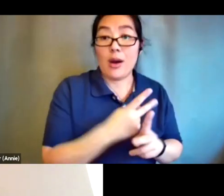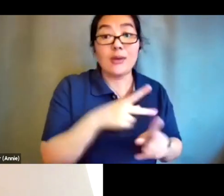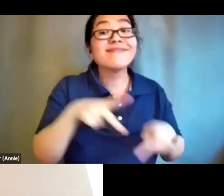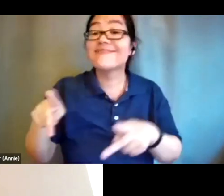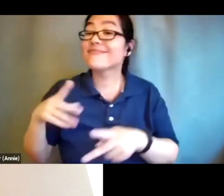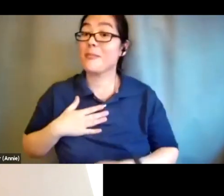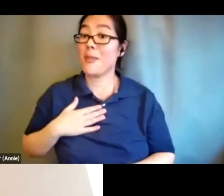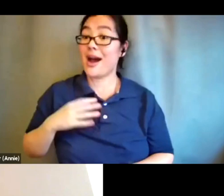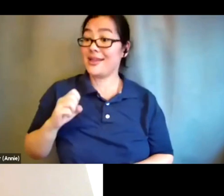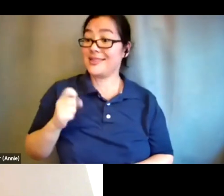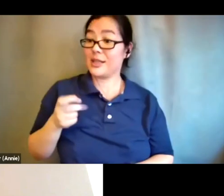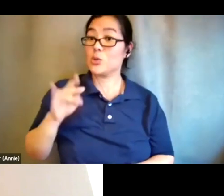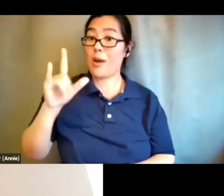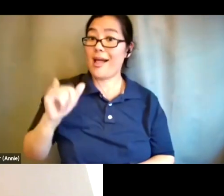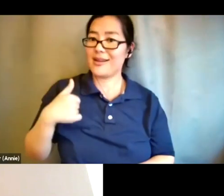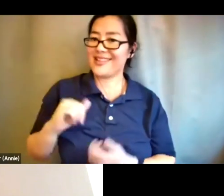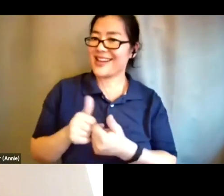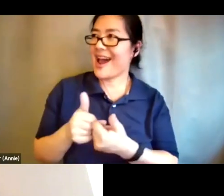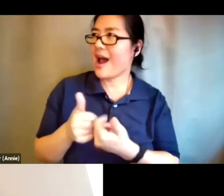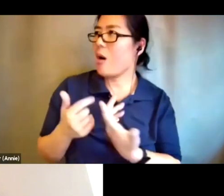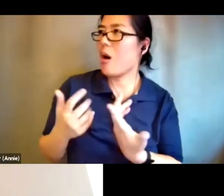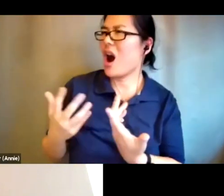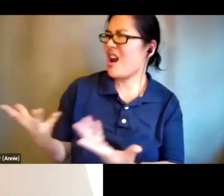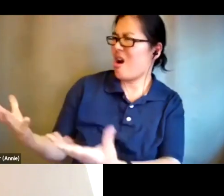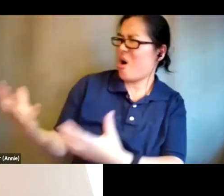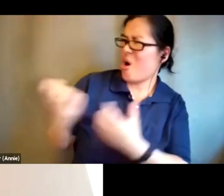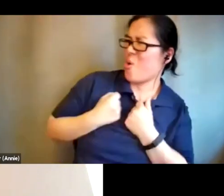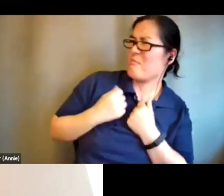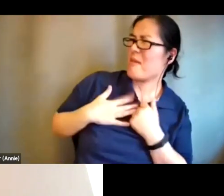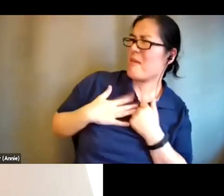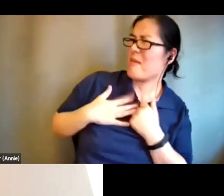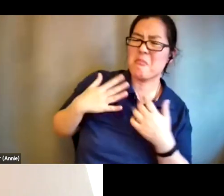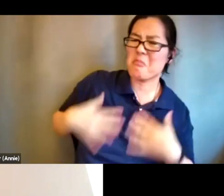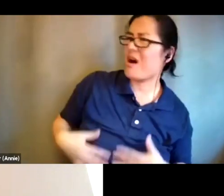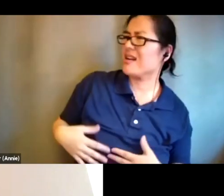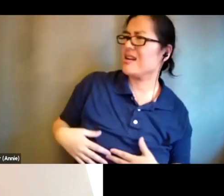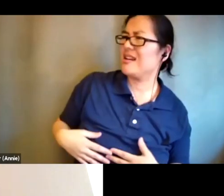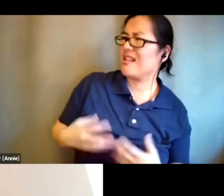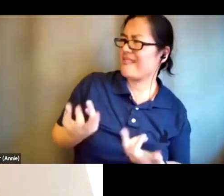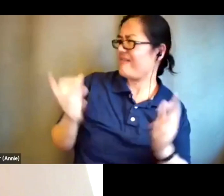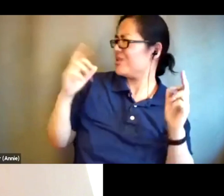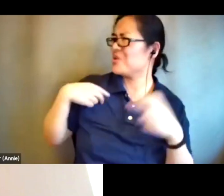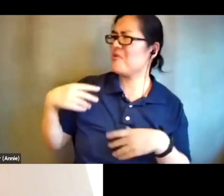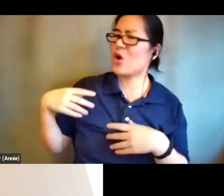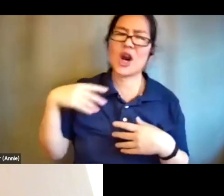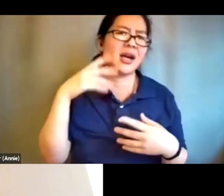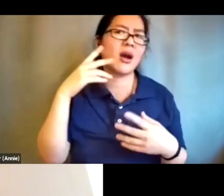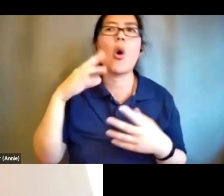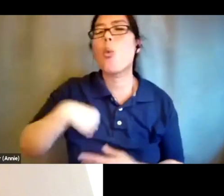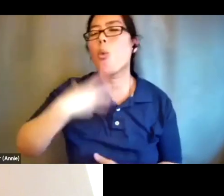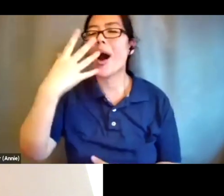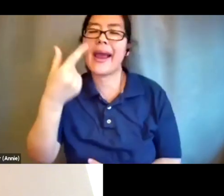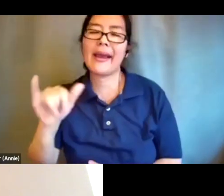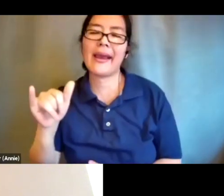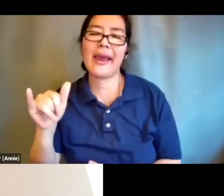don't get to own my body i said fuck you to being exotified by the white gaze i reclaimed my body